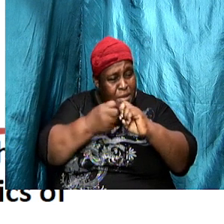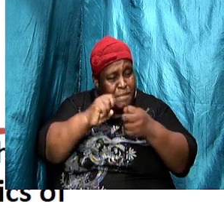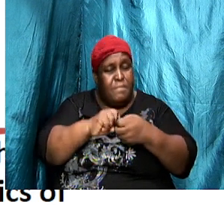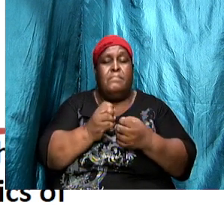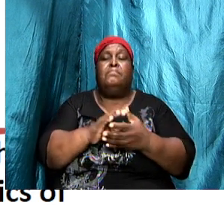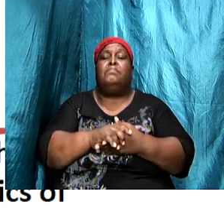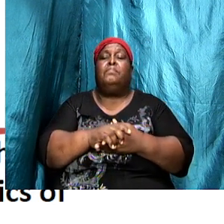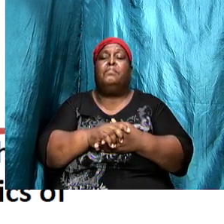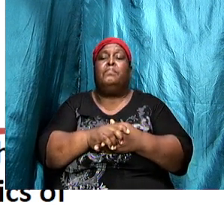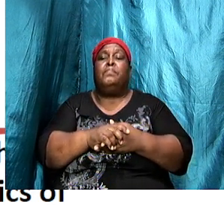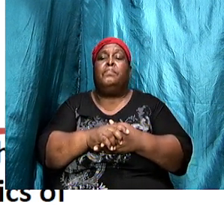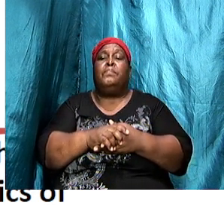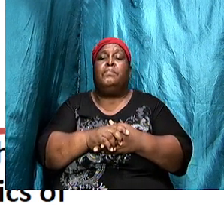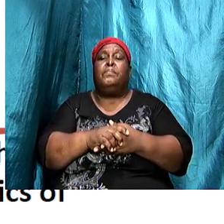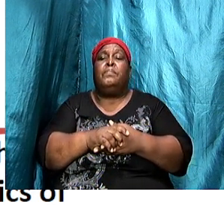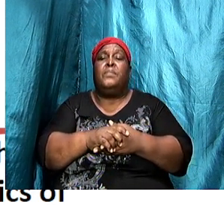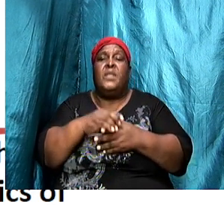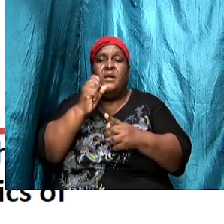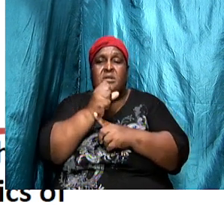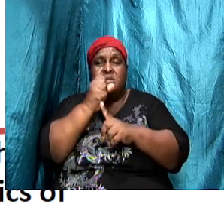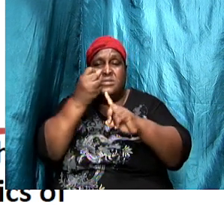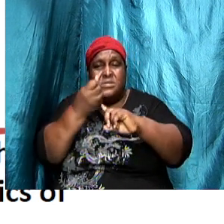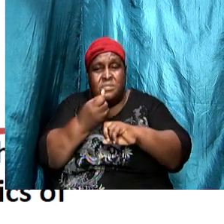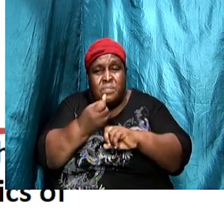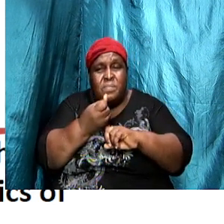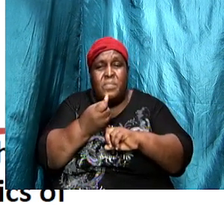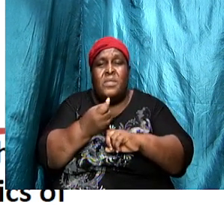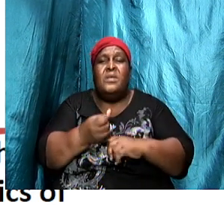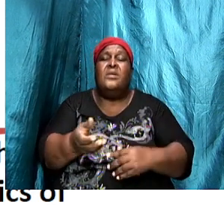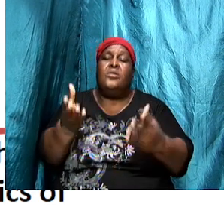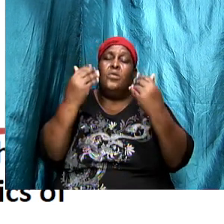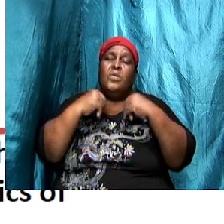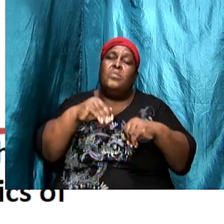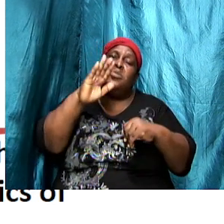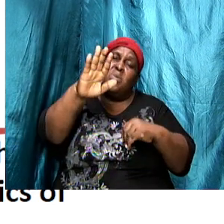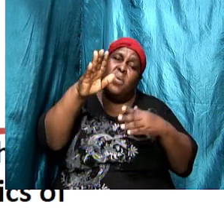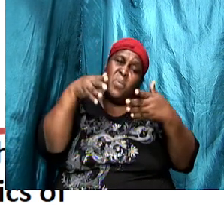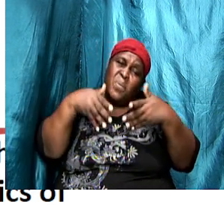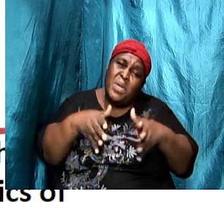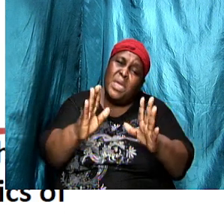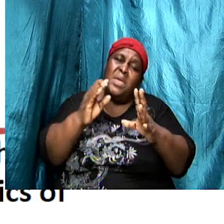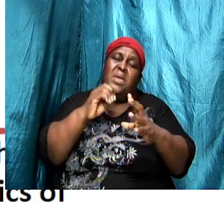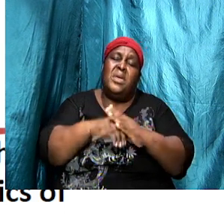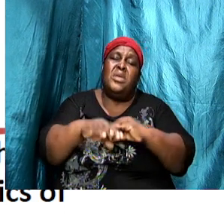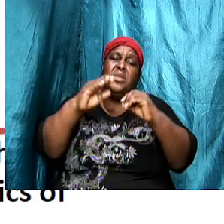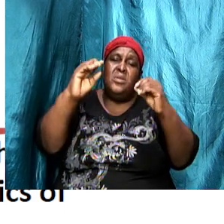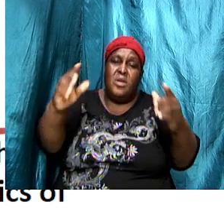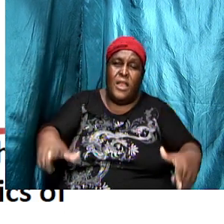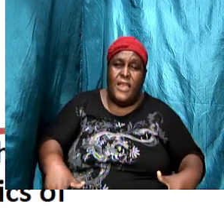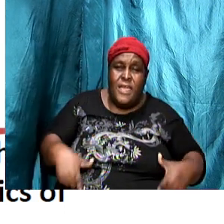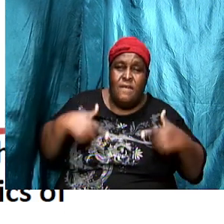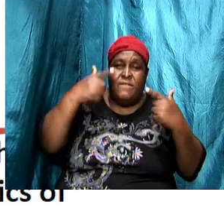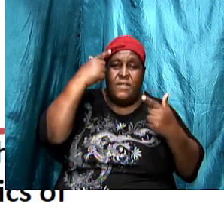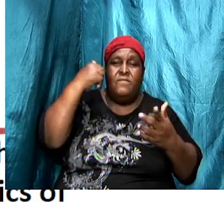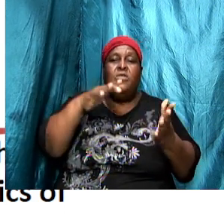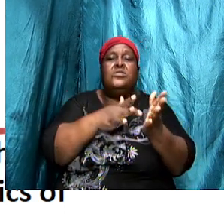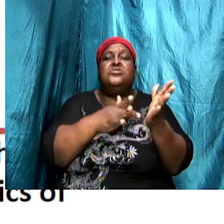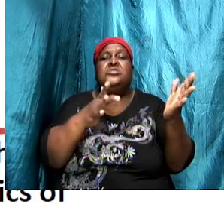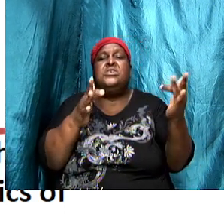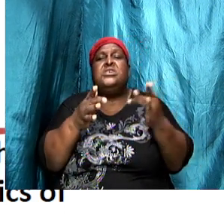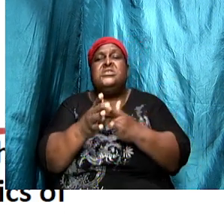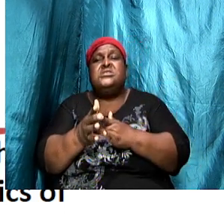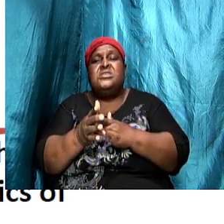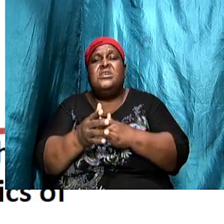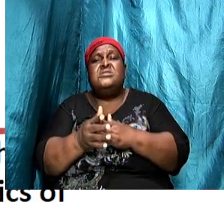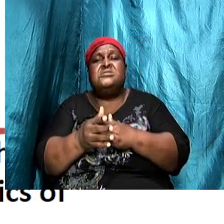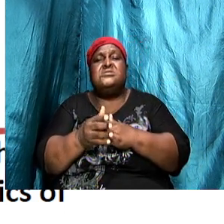those circumstances that may come your way in your personal walk as a child of God or